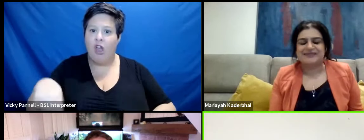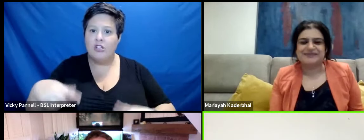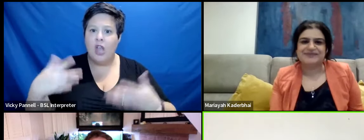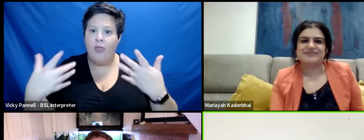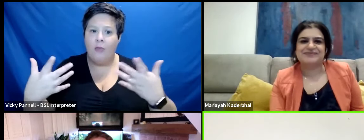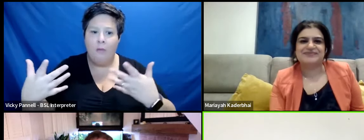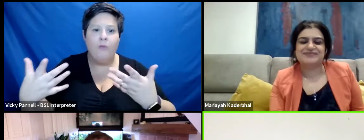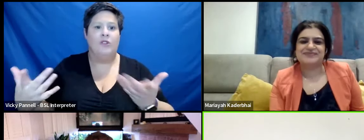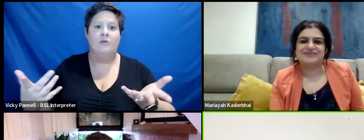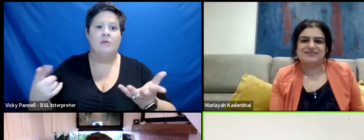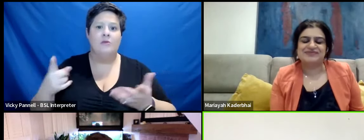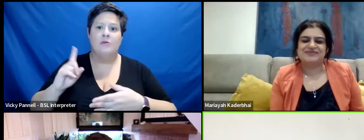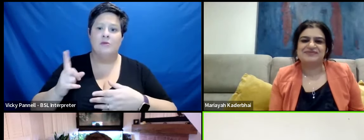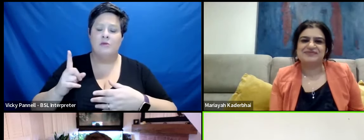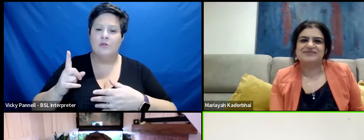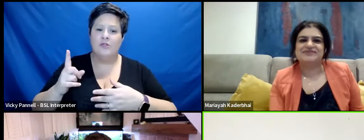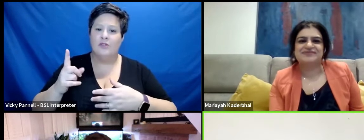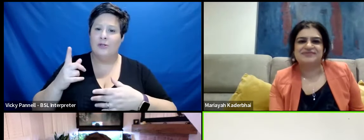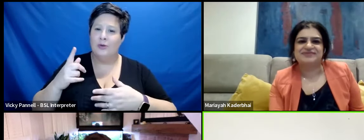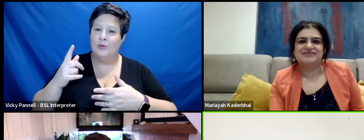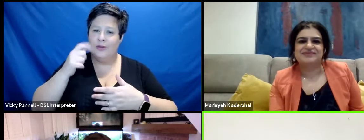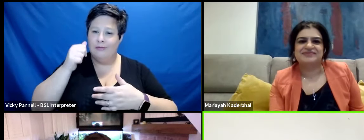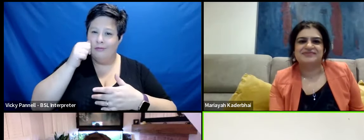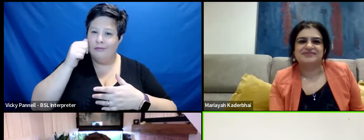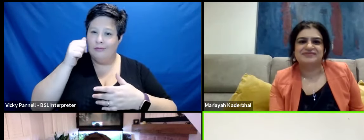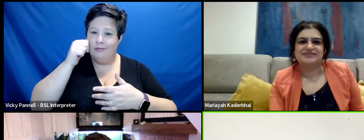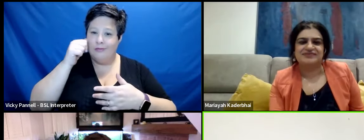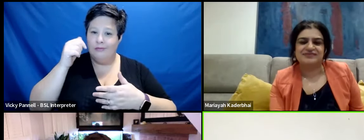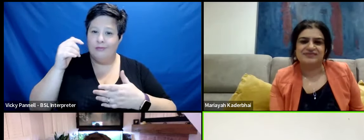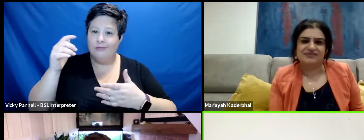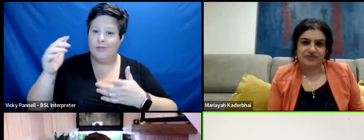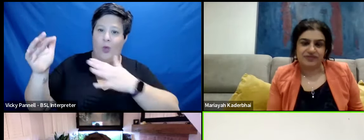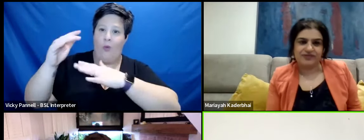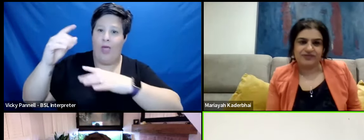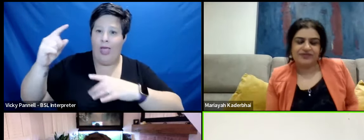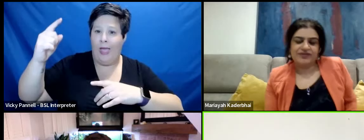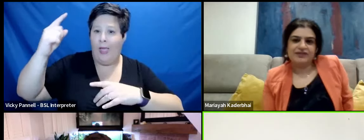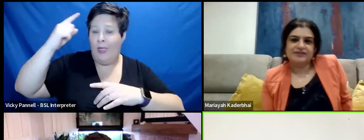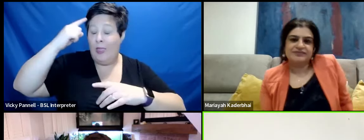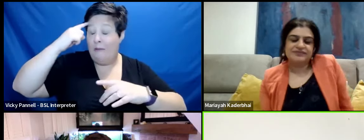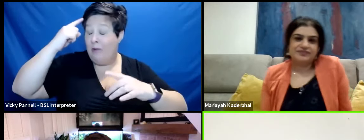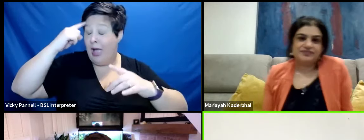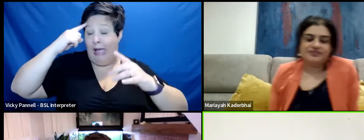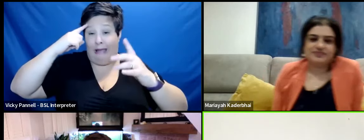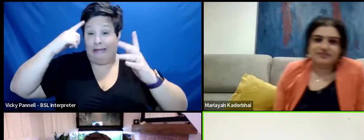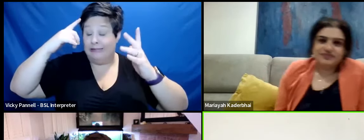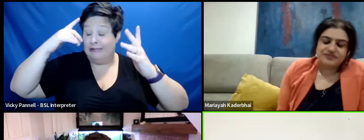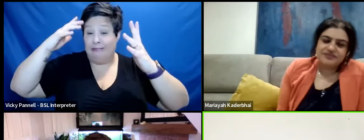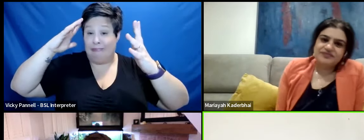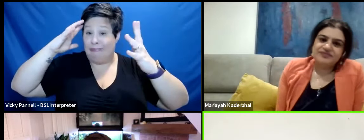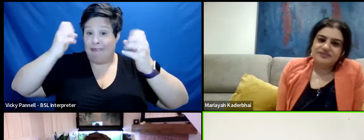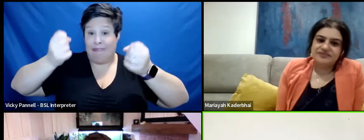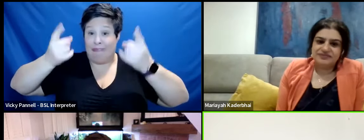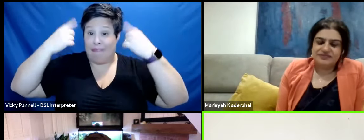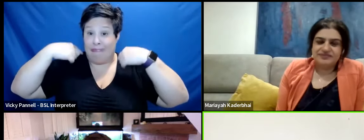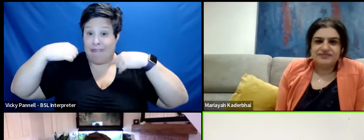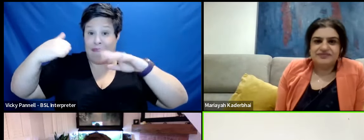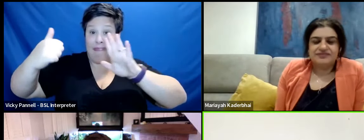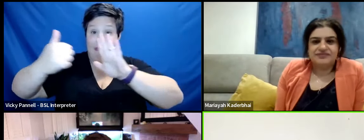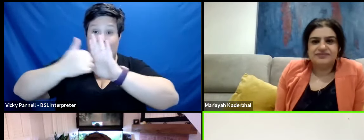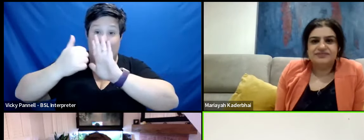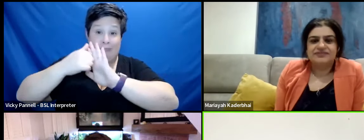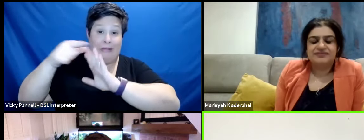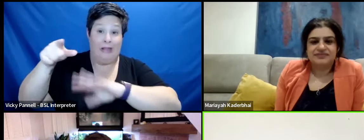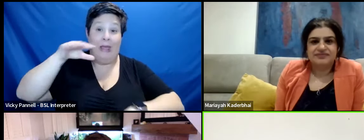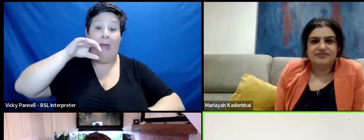to understand that somewhere in the mind-boggling idiocy of that man's